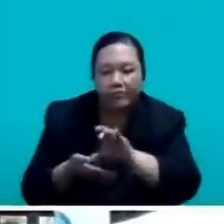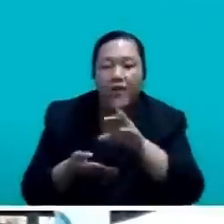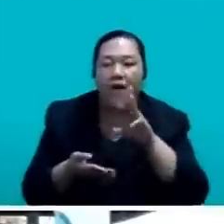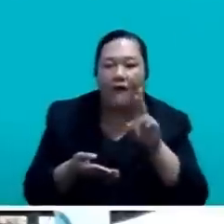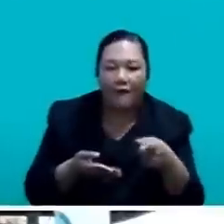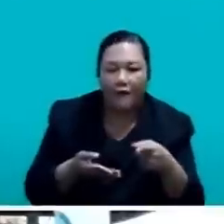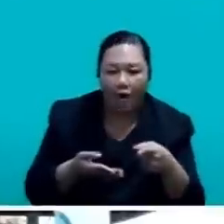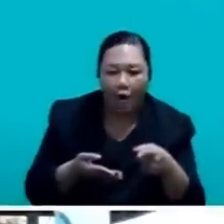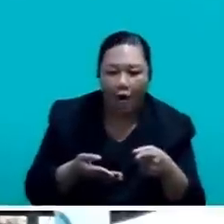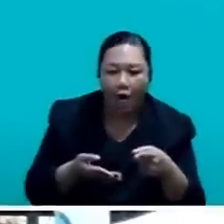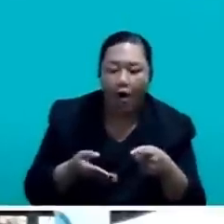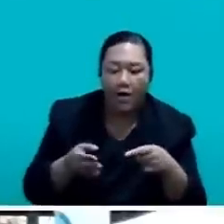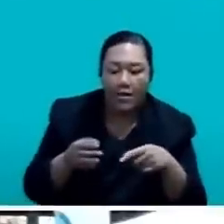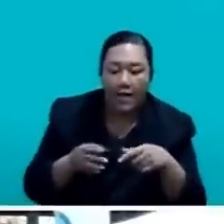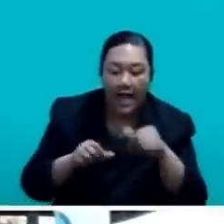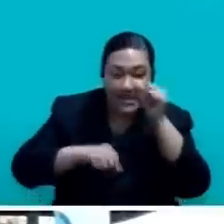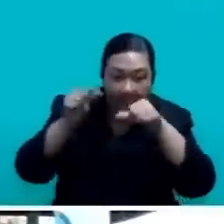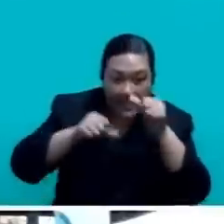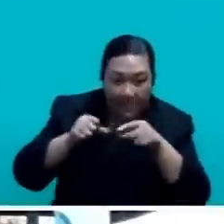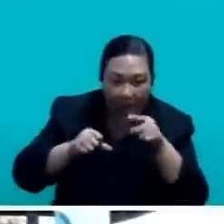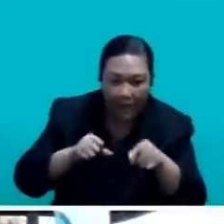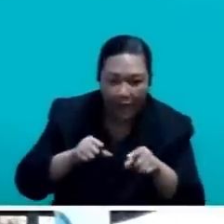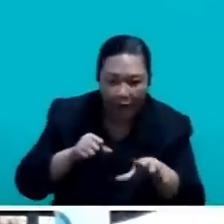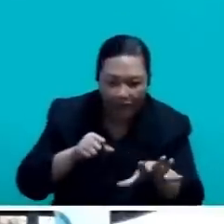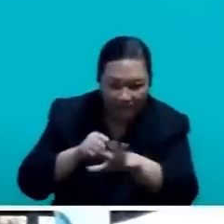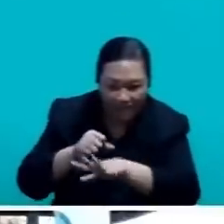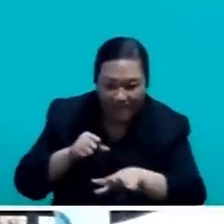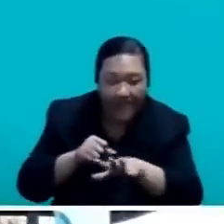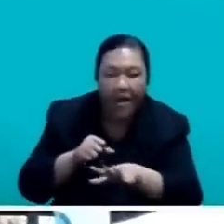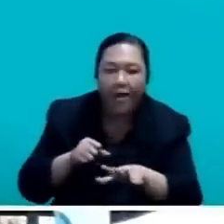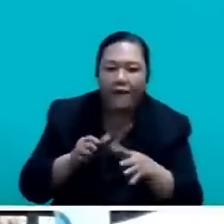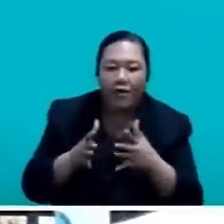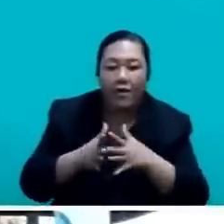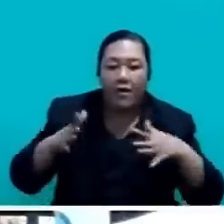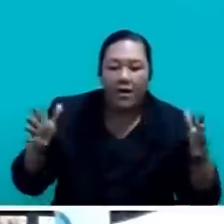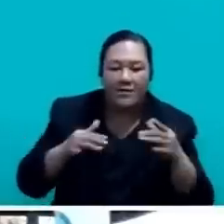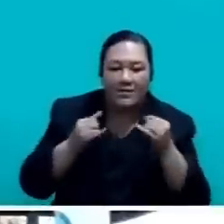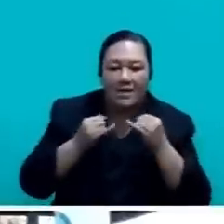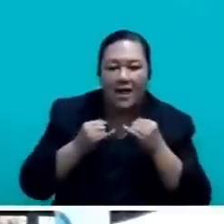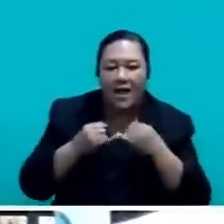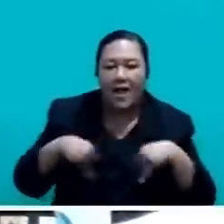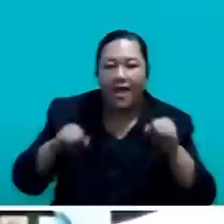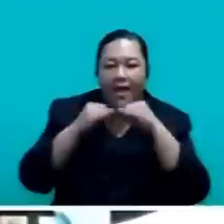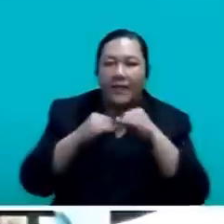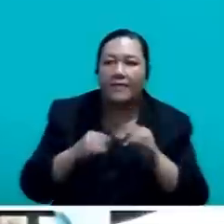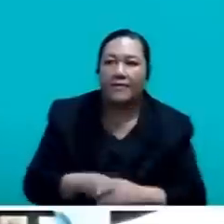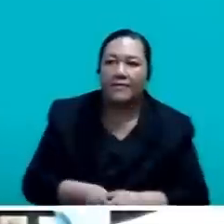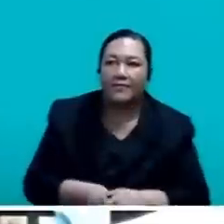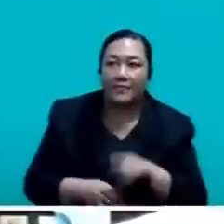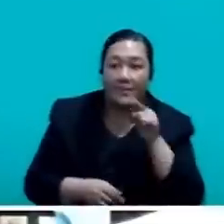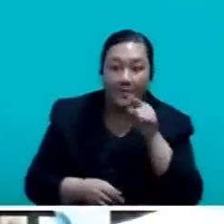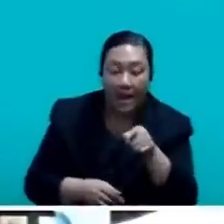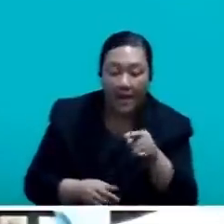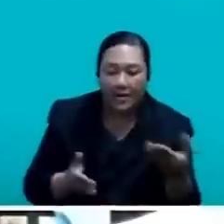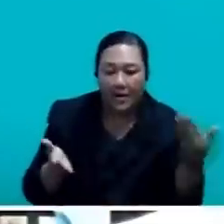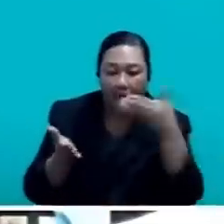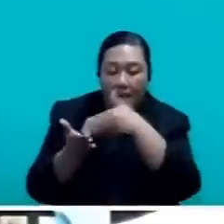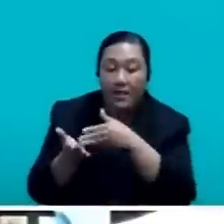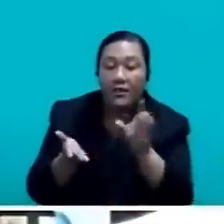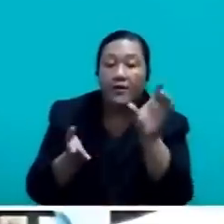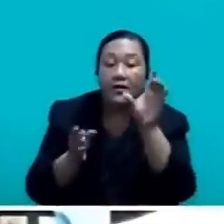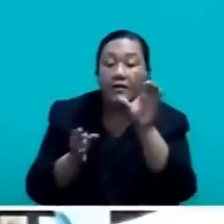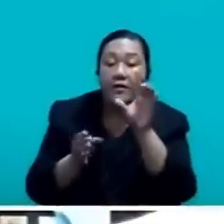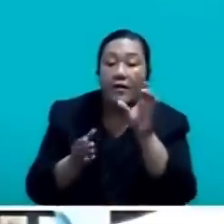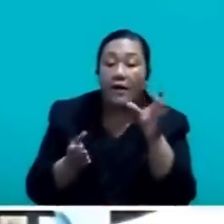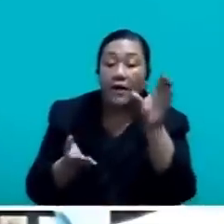and development for large and smaller islands. This, Mr. Speaker, represents almost an addition of $1 million